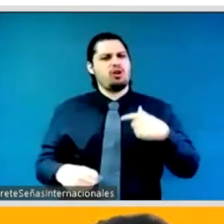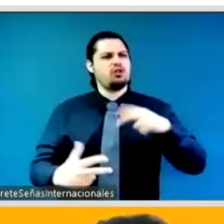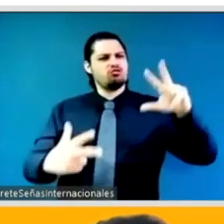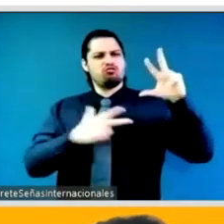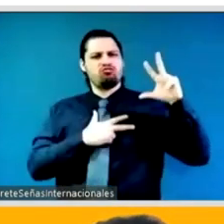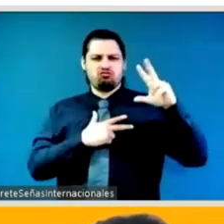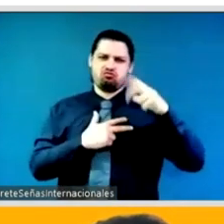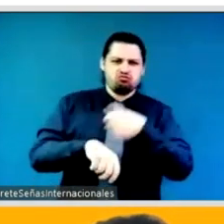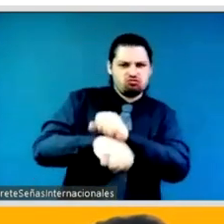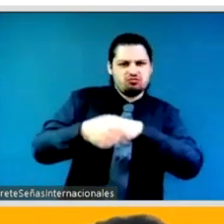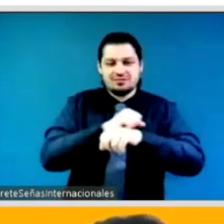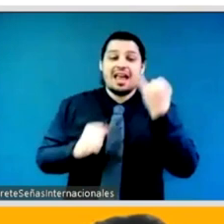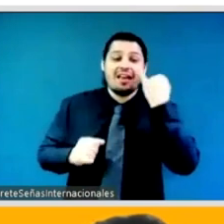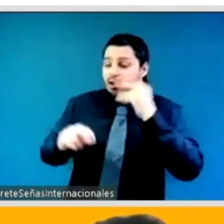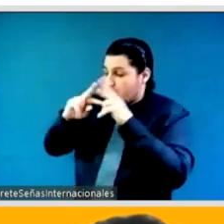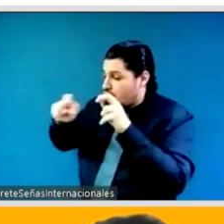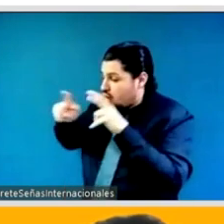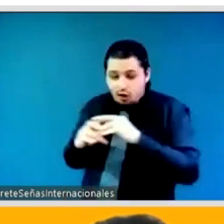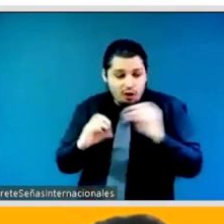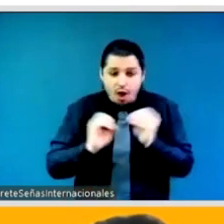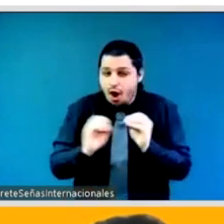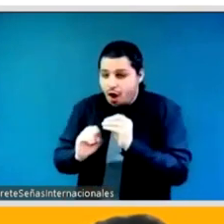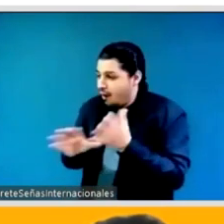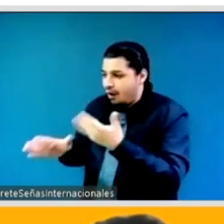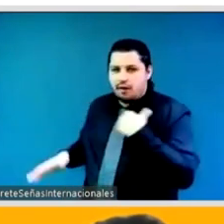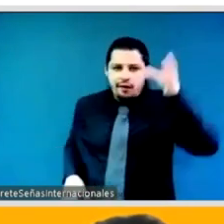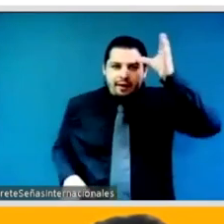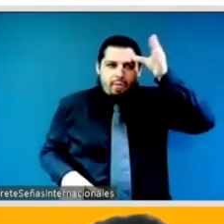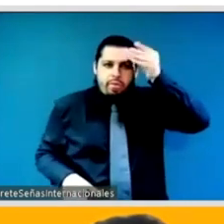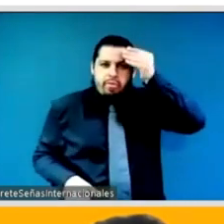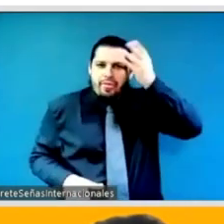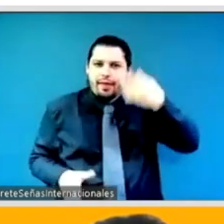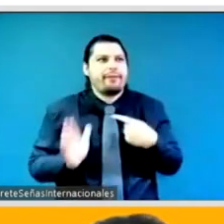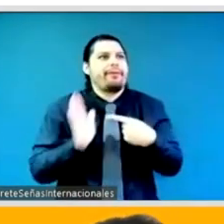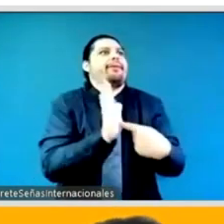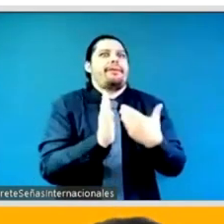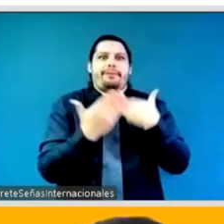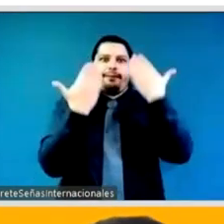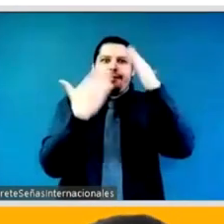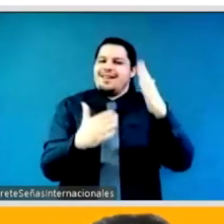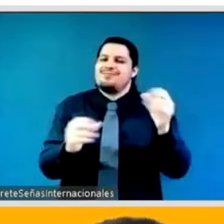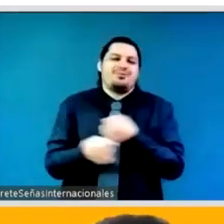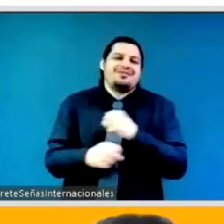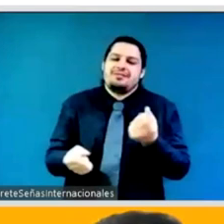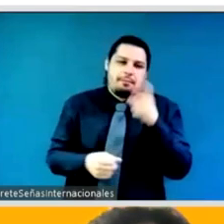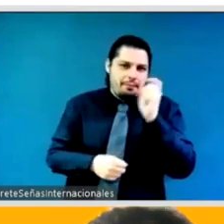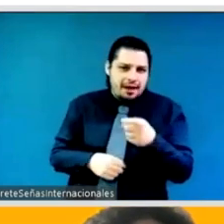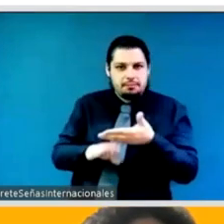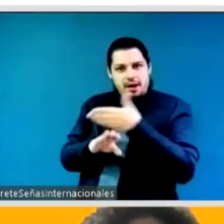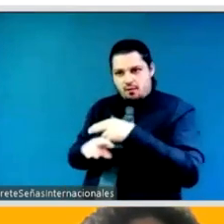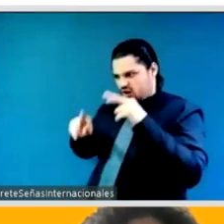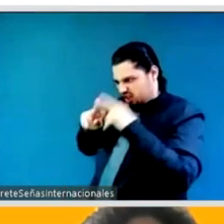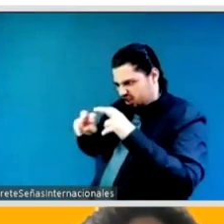but really think about the commitment for the change within can you still hear me i think my screen stopped